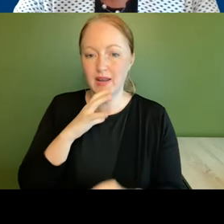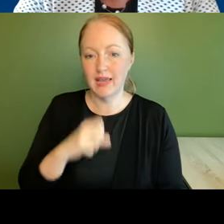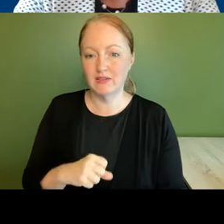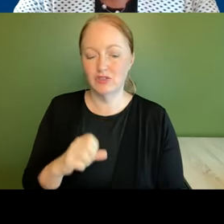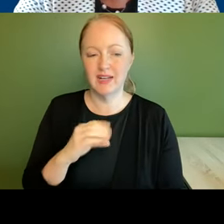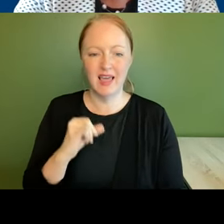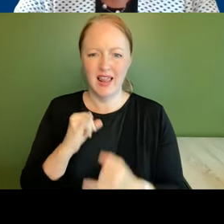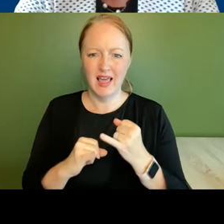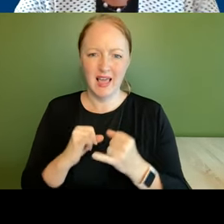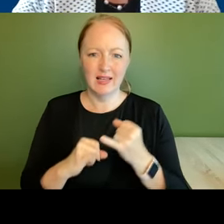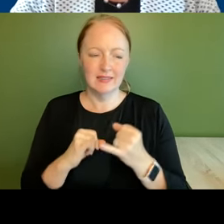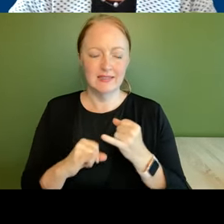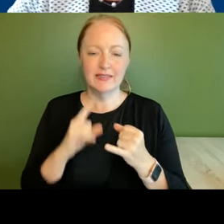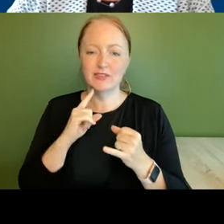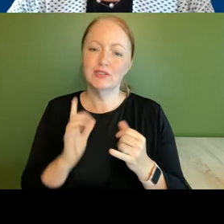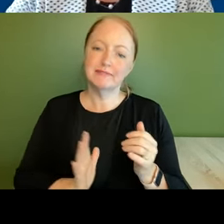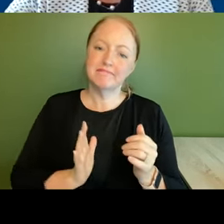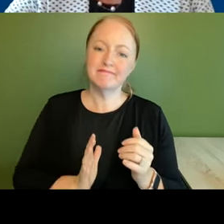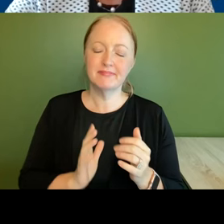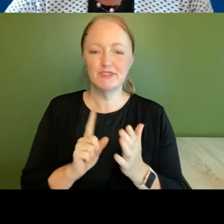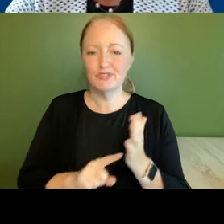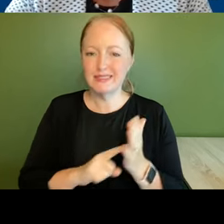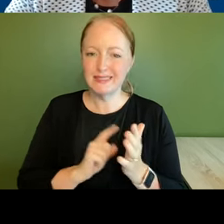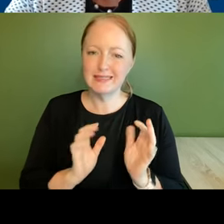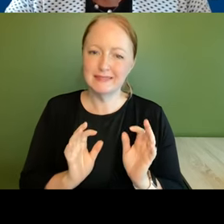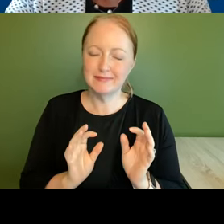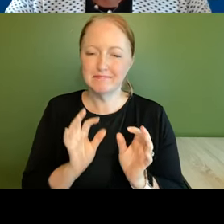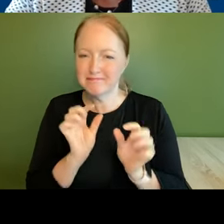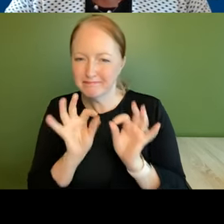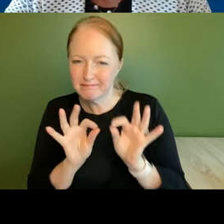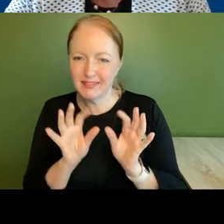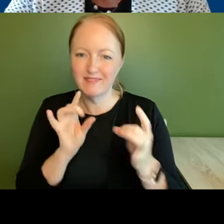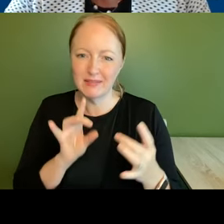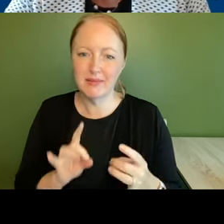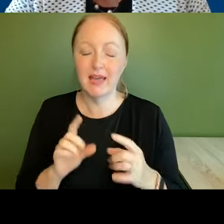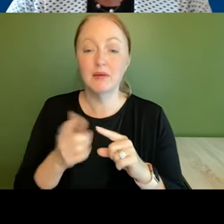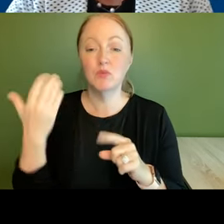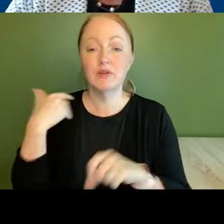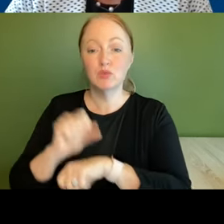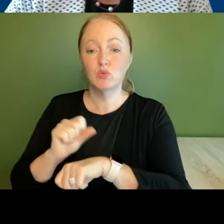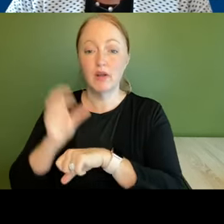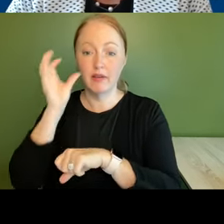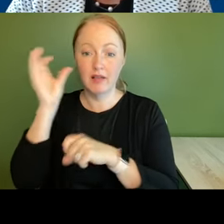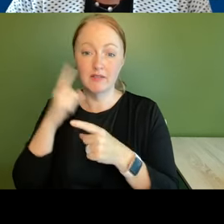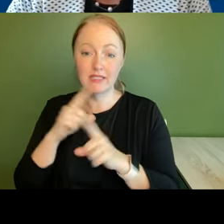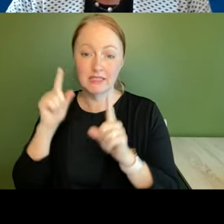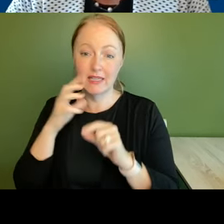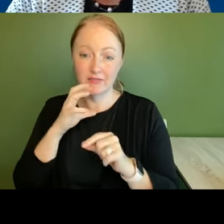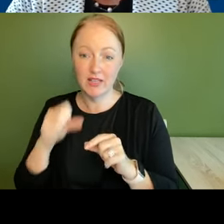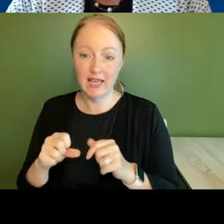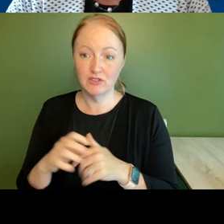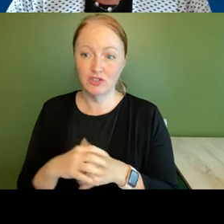is just a collegial critique in in previous work on the concept of successful aging